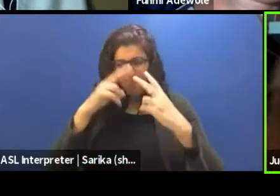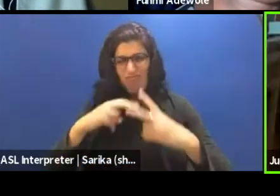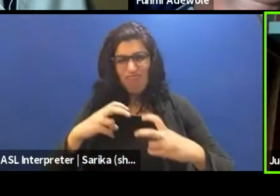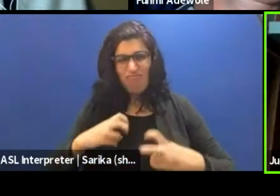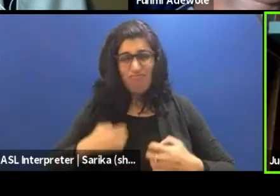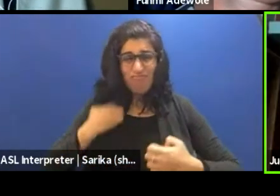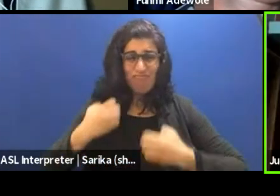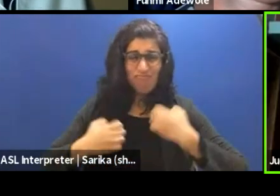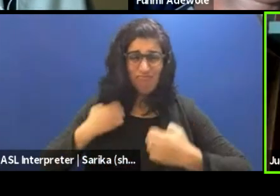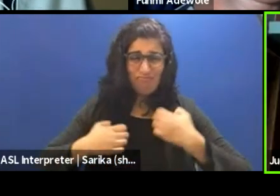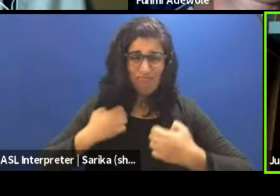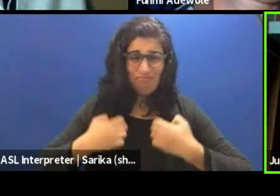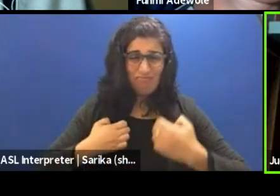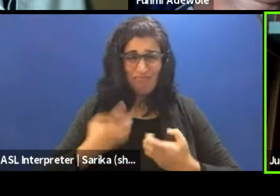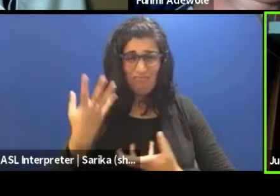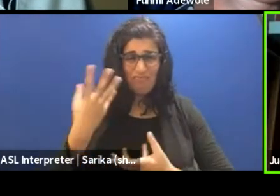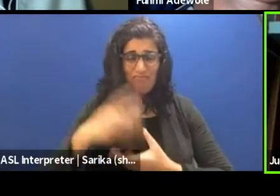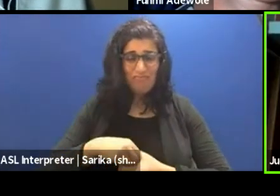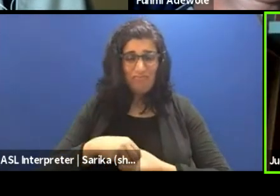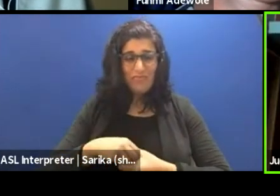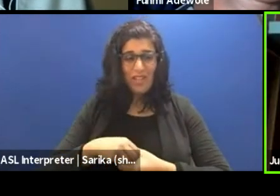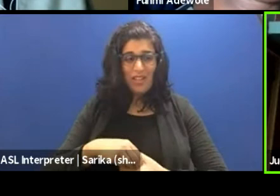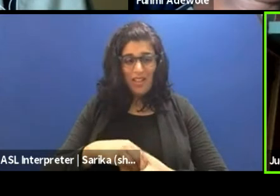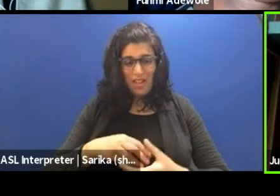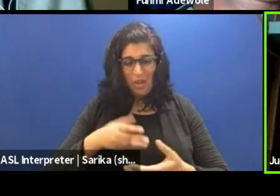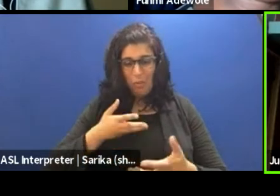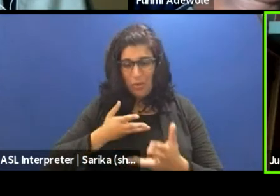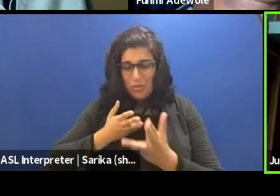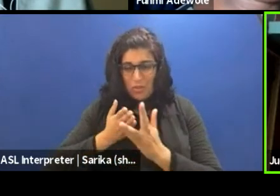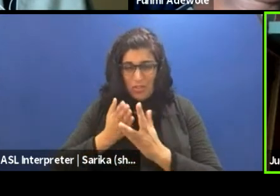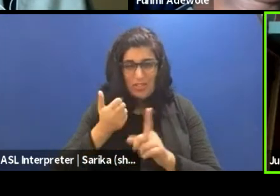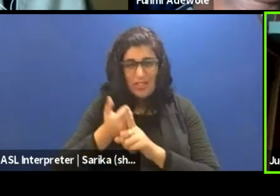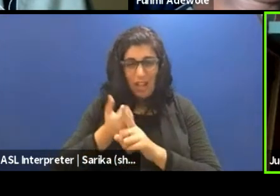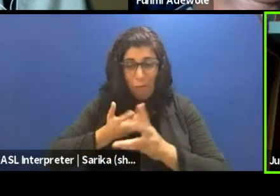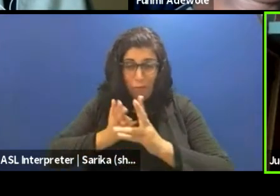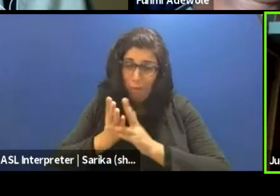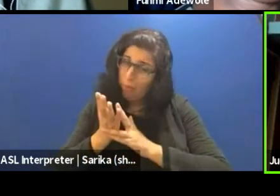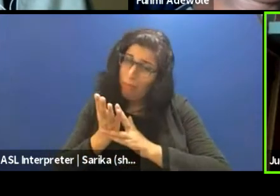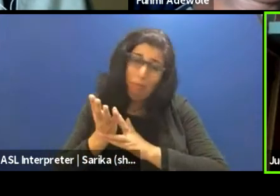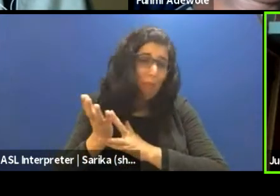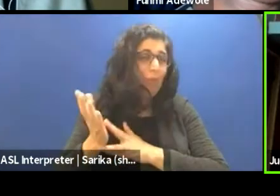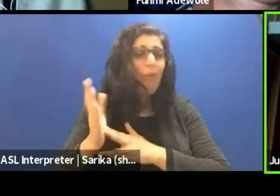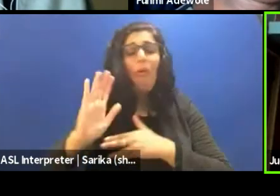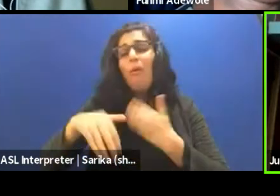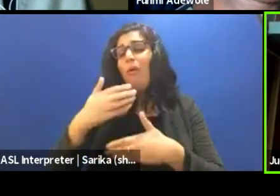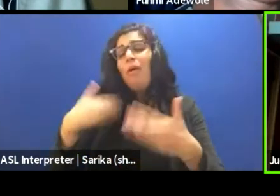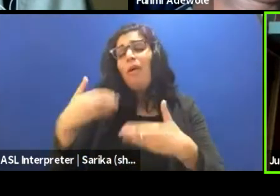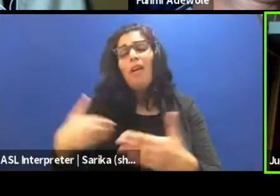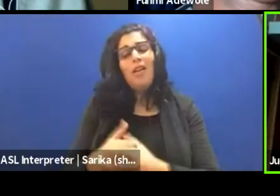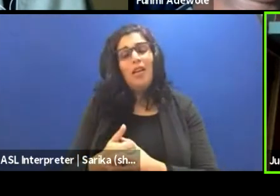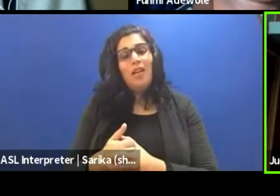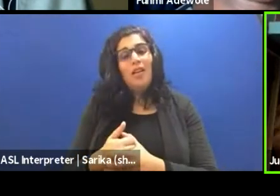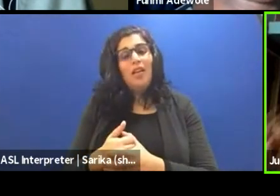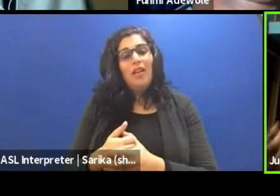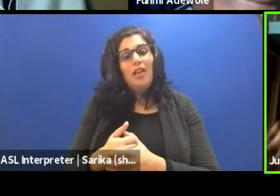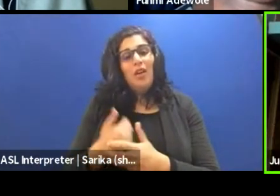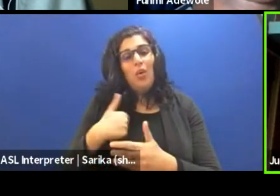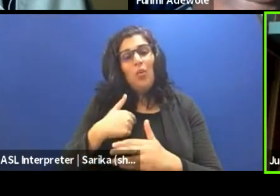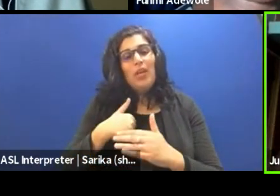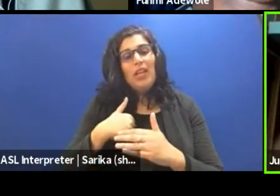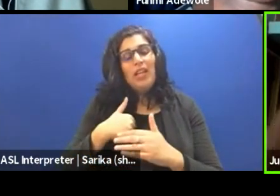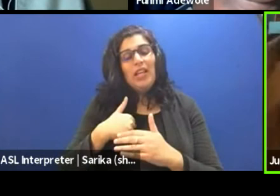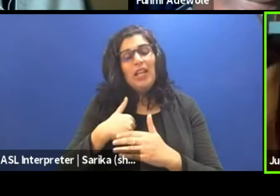secondary emotions, tertiary emotions, being able to put yourself through the fire to discipline yourself. Because at the end of the day, we're existing beneath